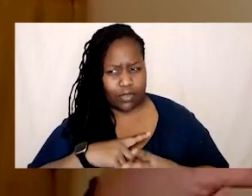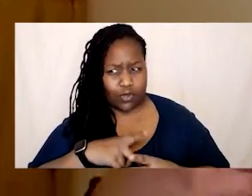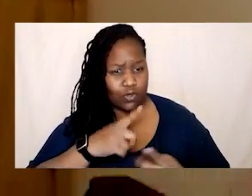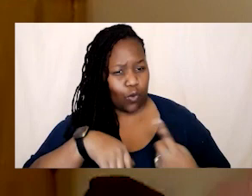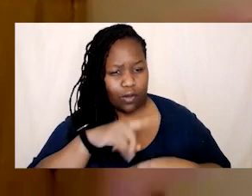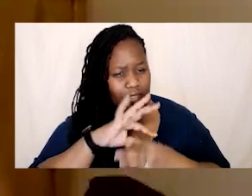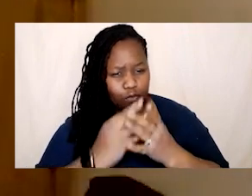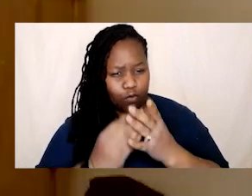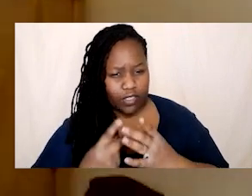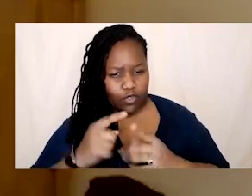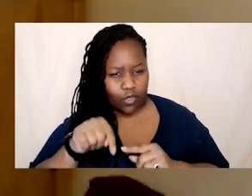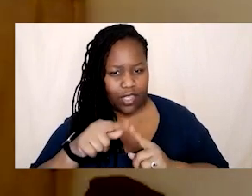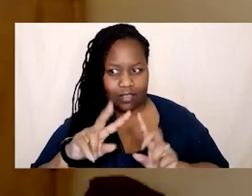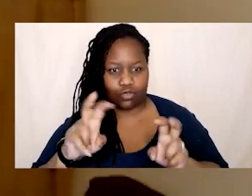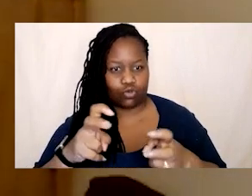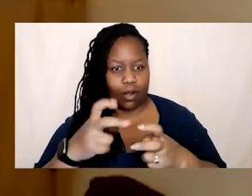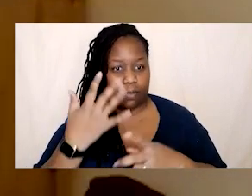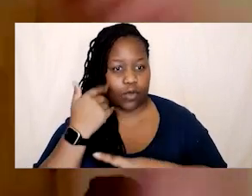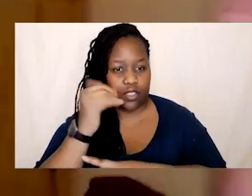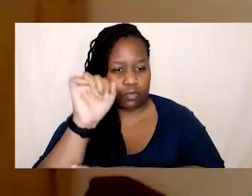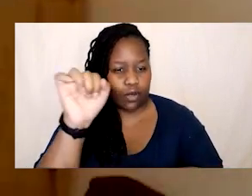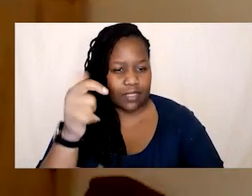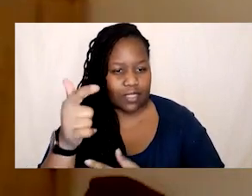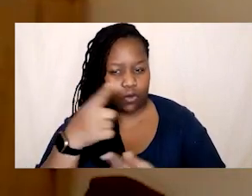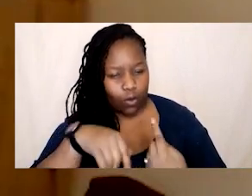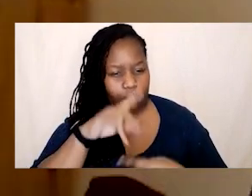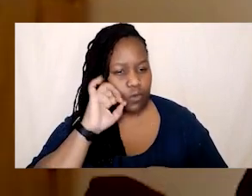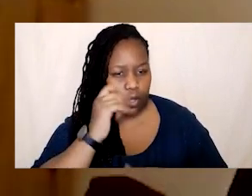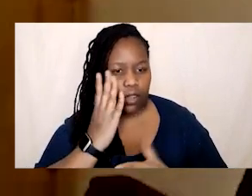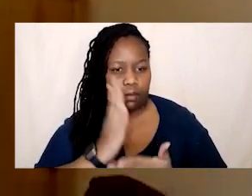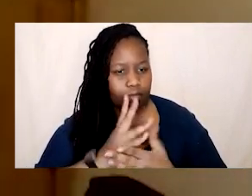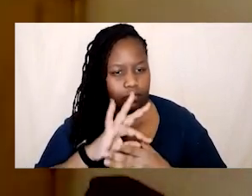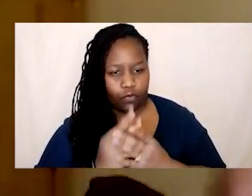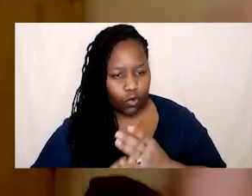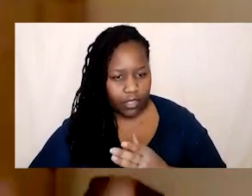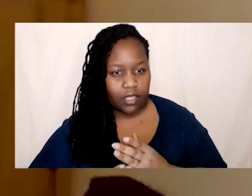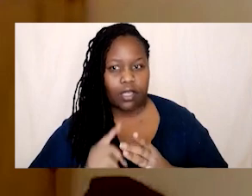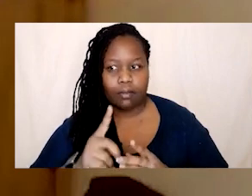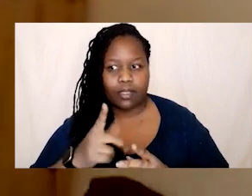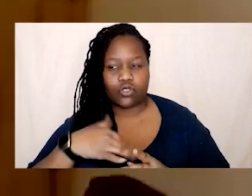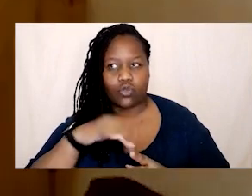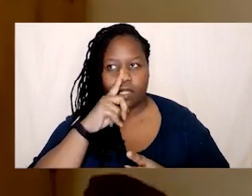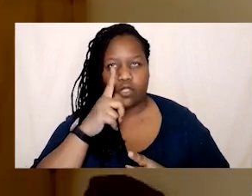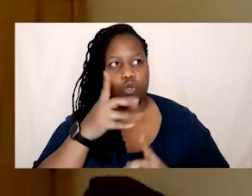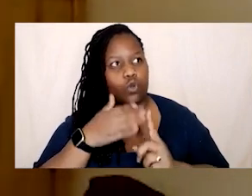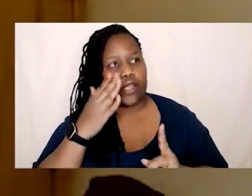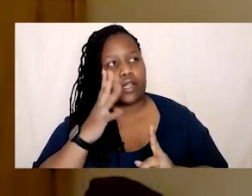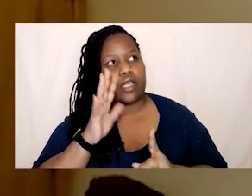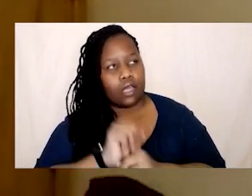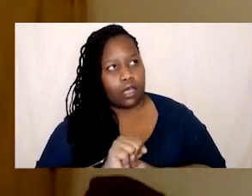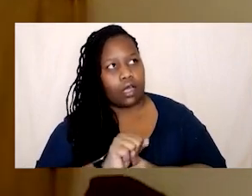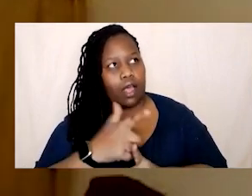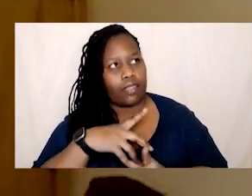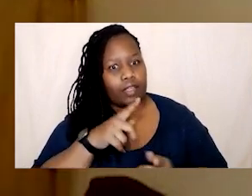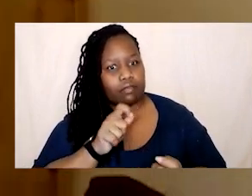is that special that they can escape the conditioning of white supremacy you should expect yourself to to have kind of replicated those kinds of systems